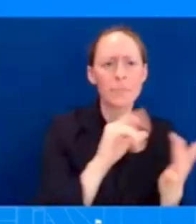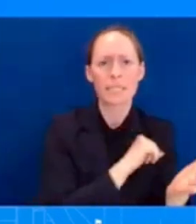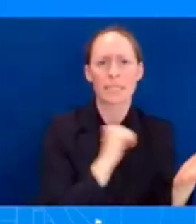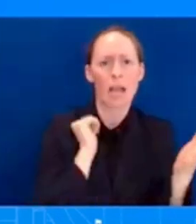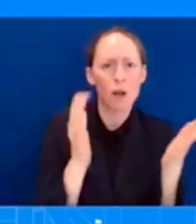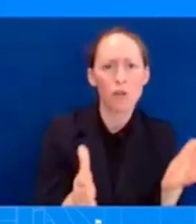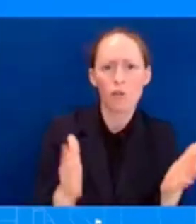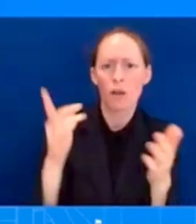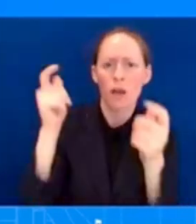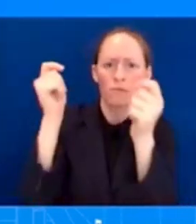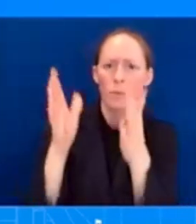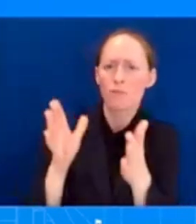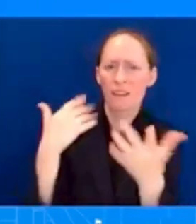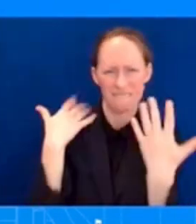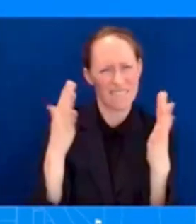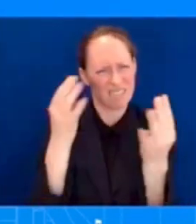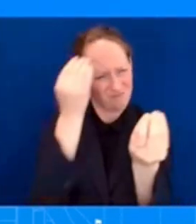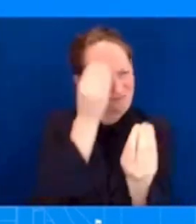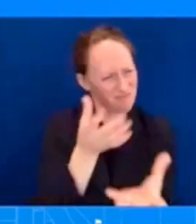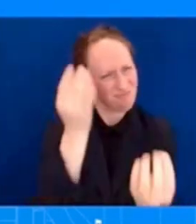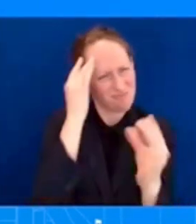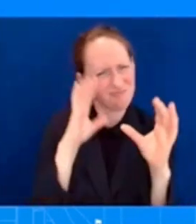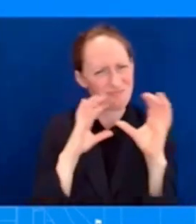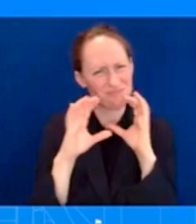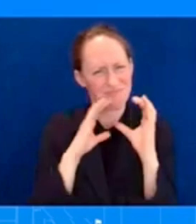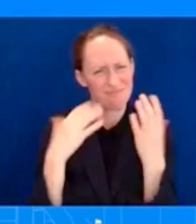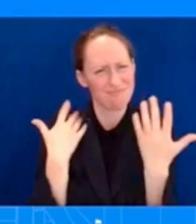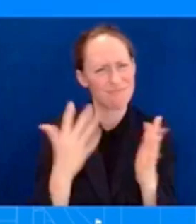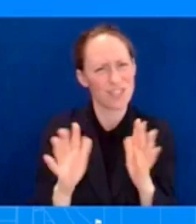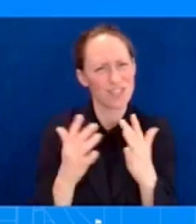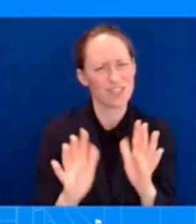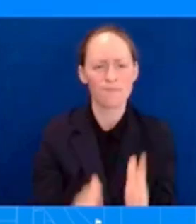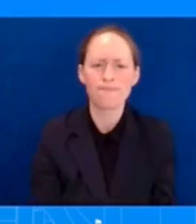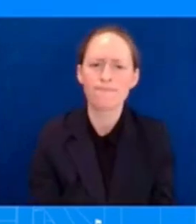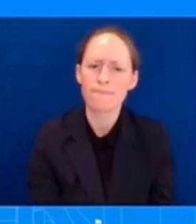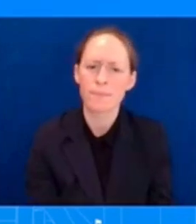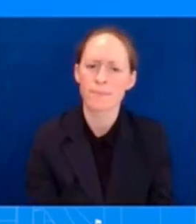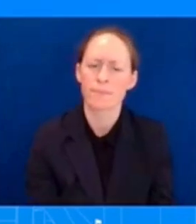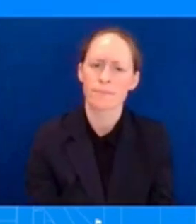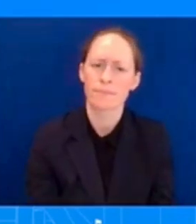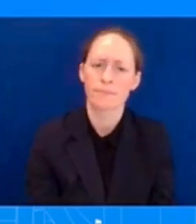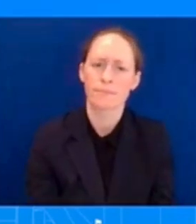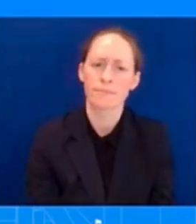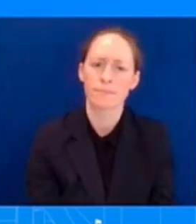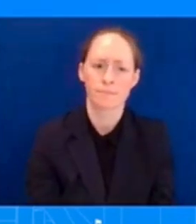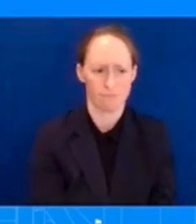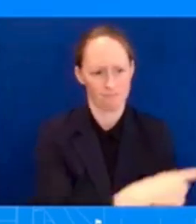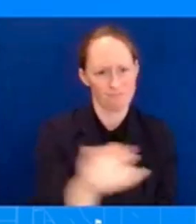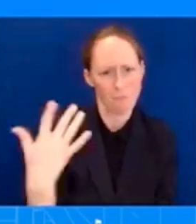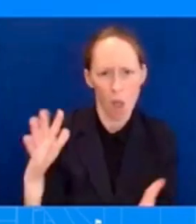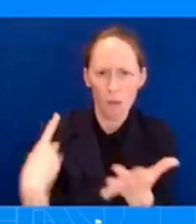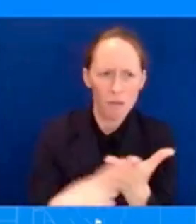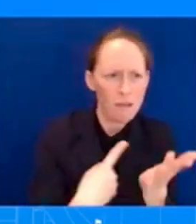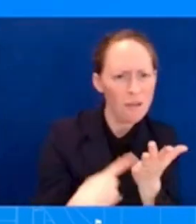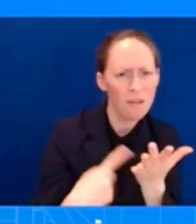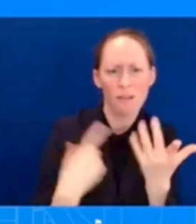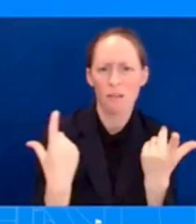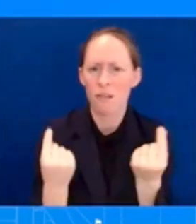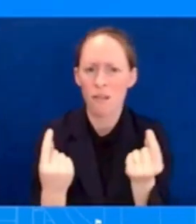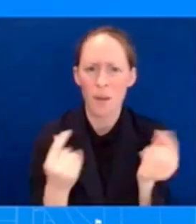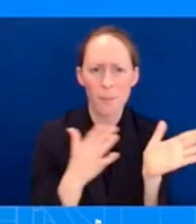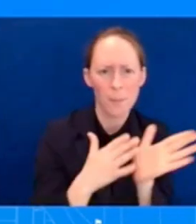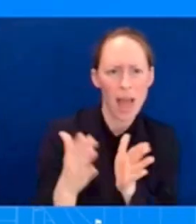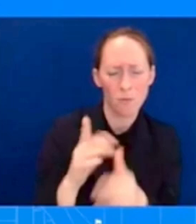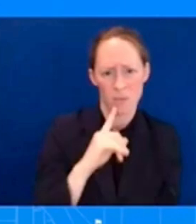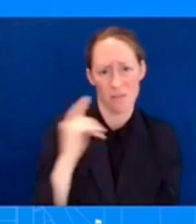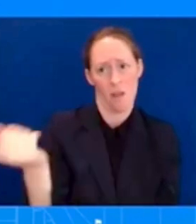and the Senators on the ground saying how much they appreciated the work of the federal government the work from this President. And I think that matters. I think that matters